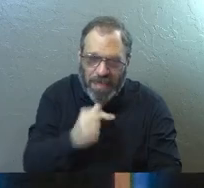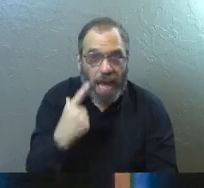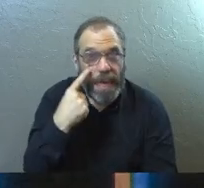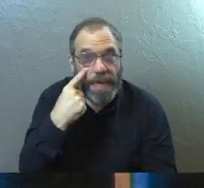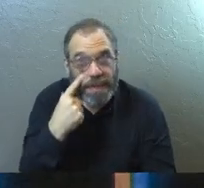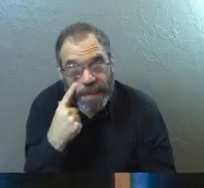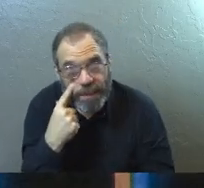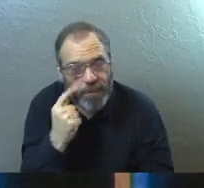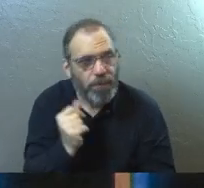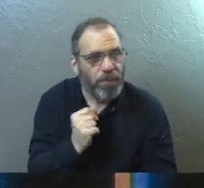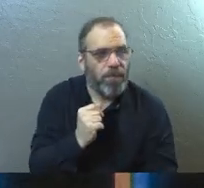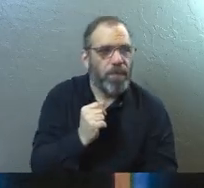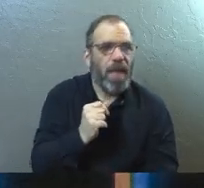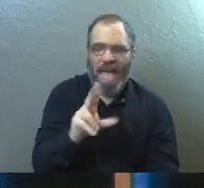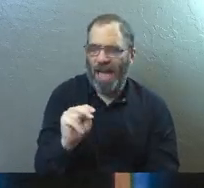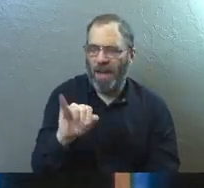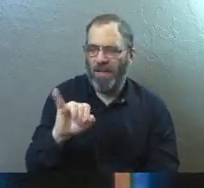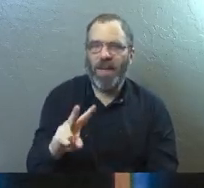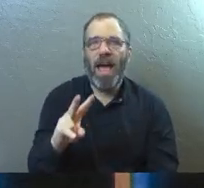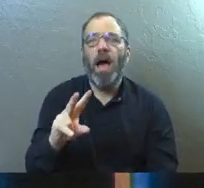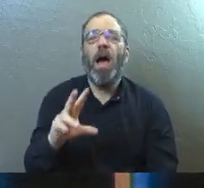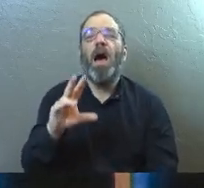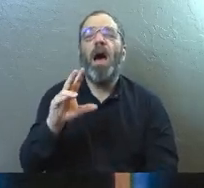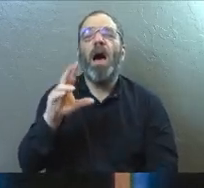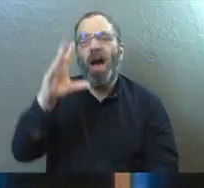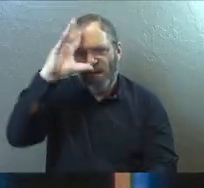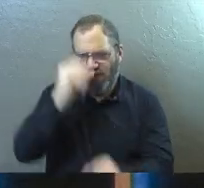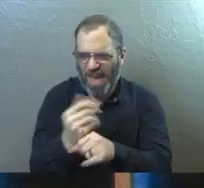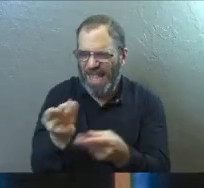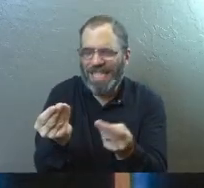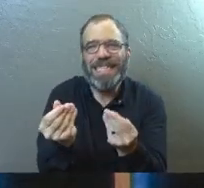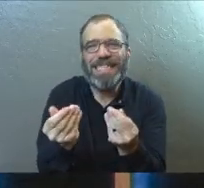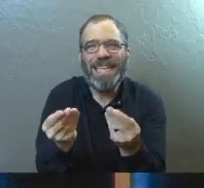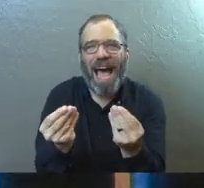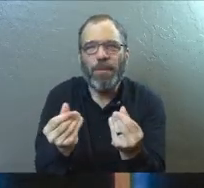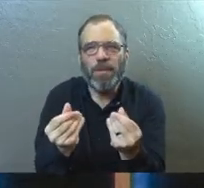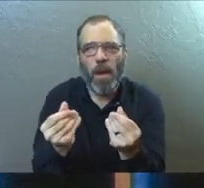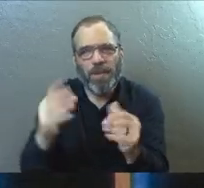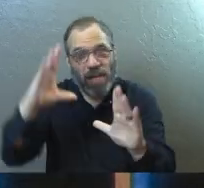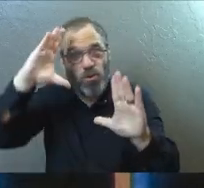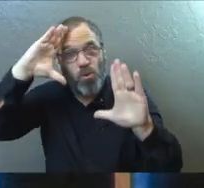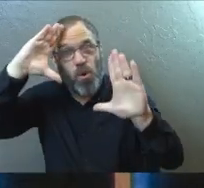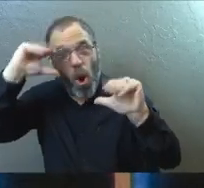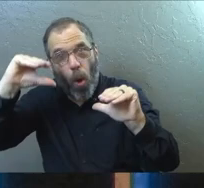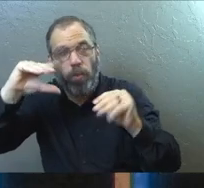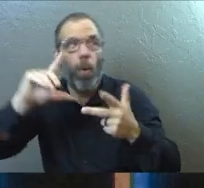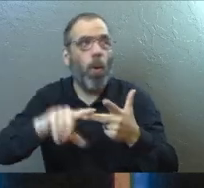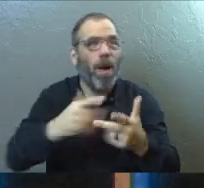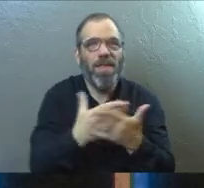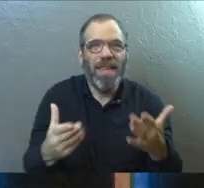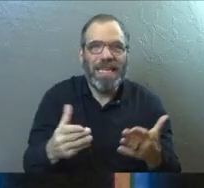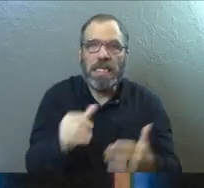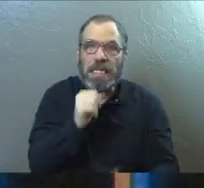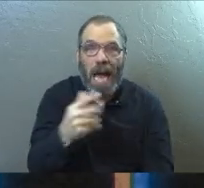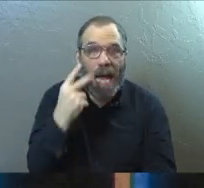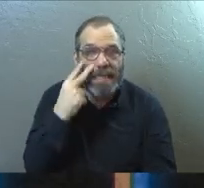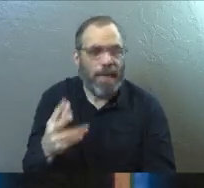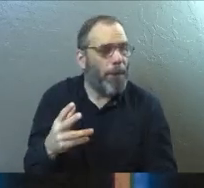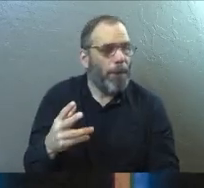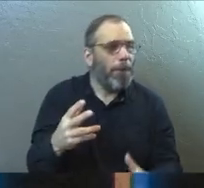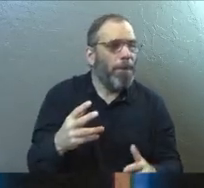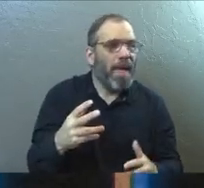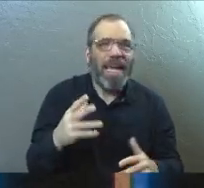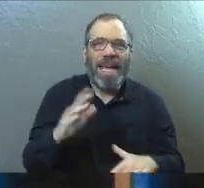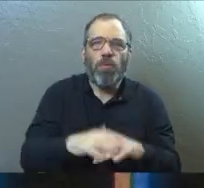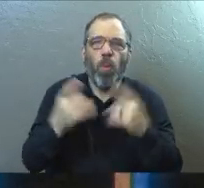not seen. In the NIV, it says faith is the substance of things that you have hoped for, or the things that are unseen. It's